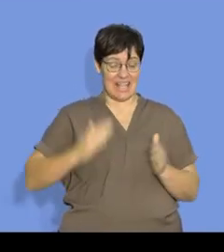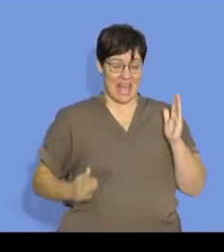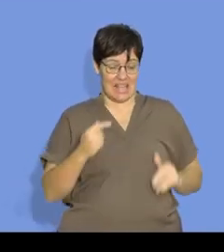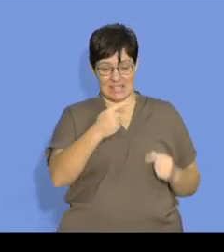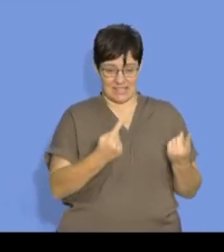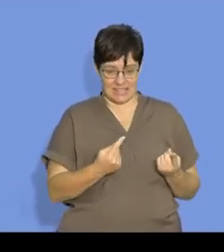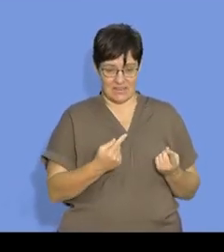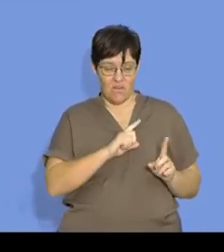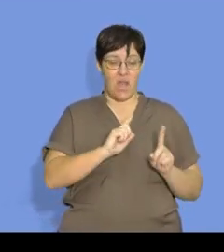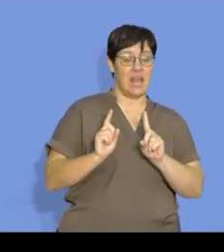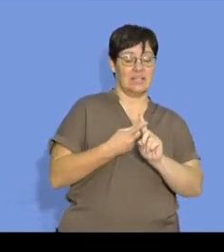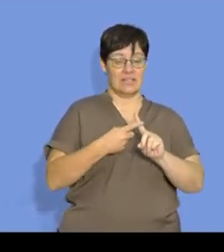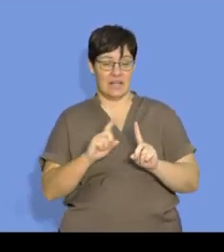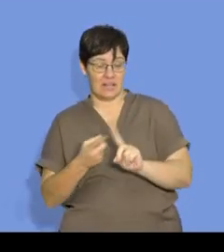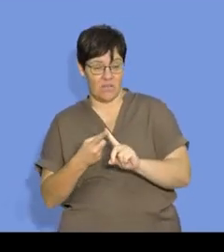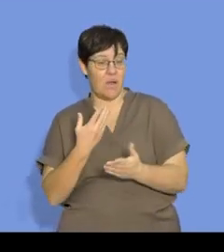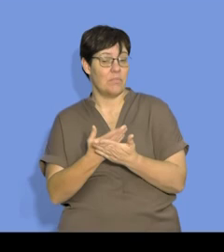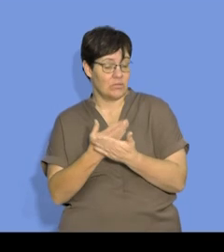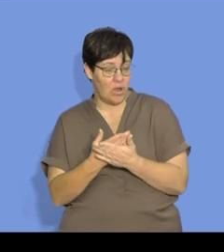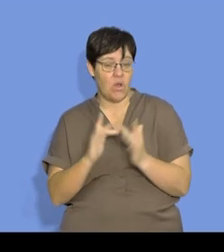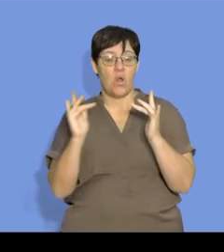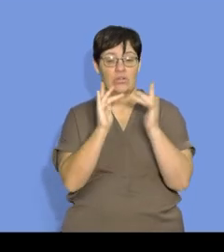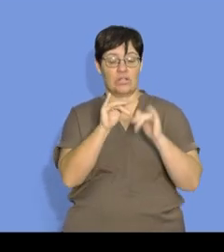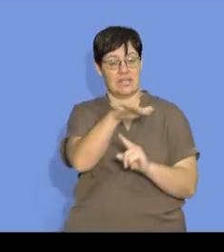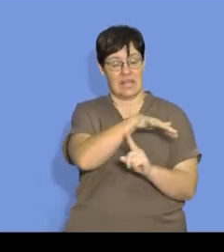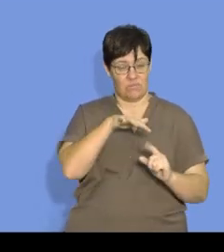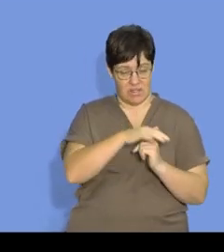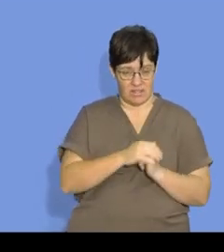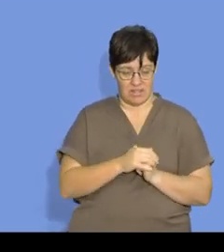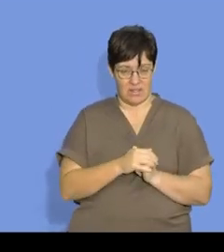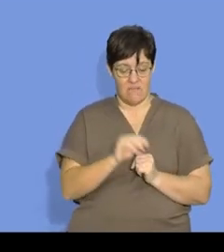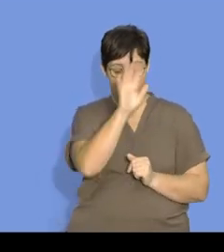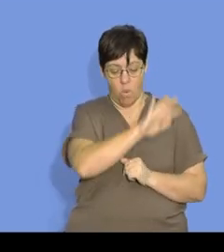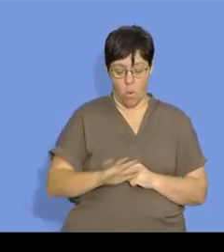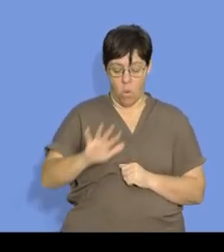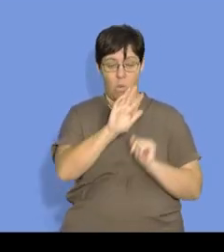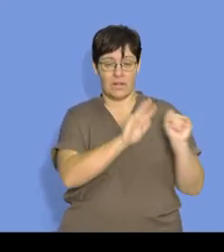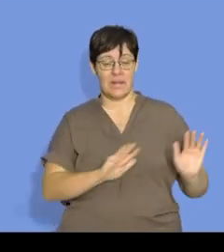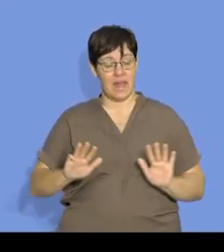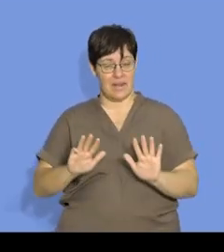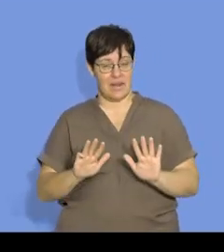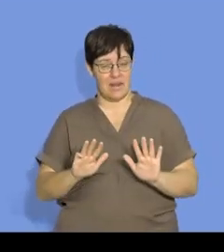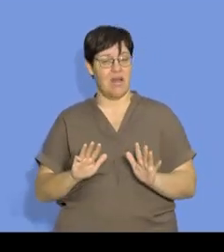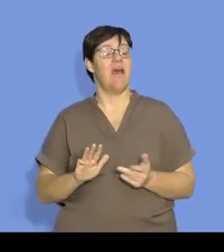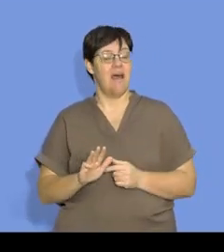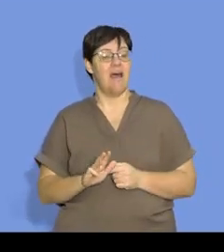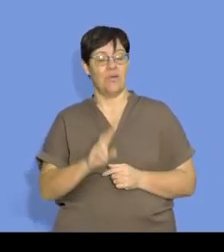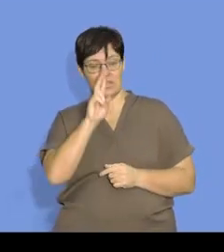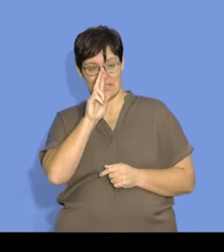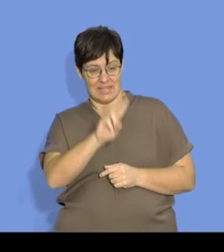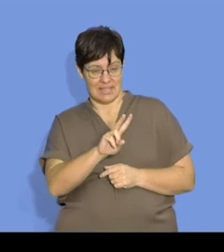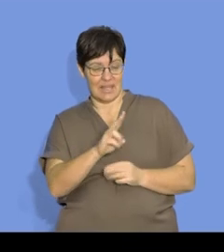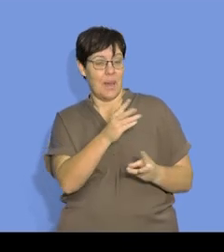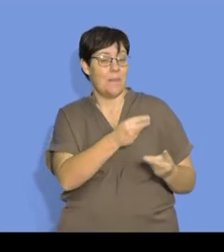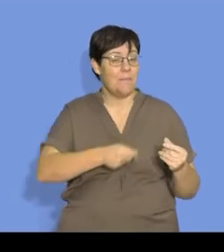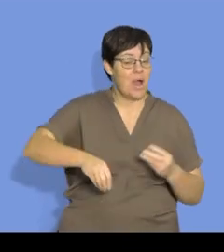sides for collision or possible contact area, and we have nine of them, we can see for the